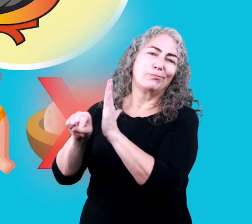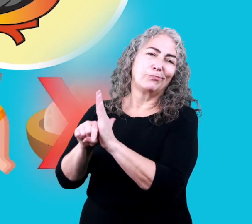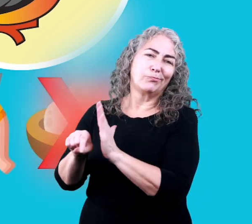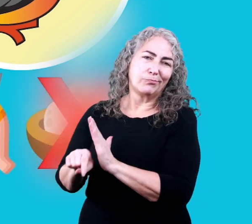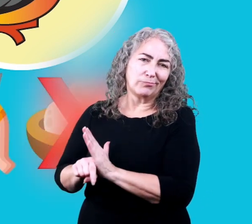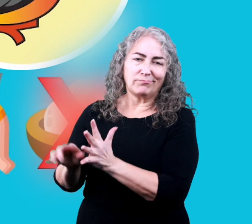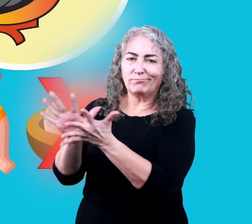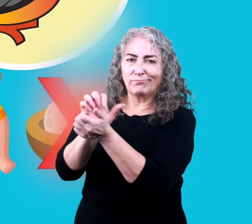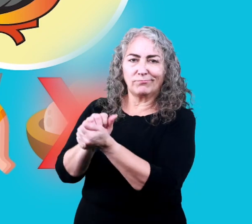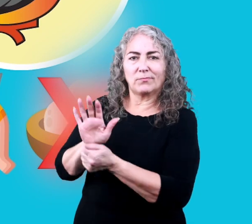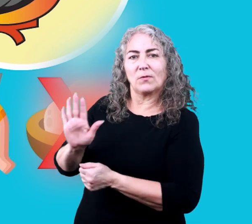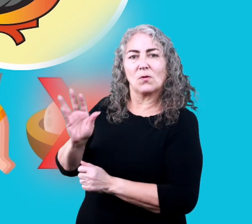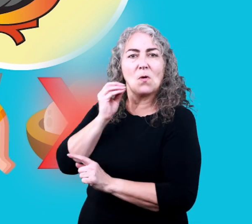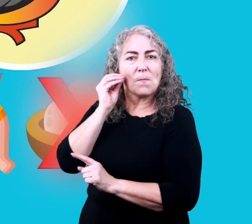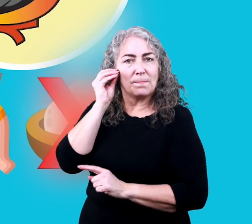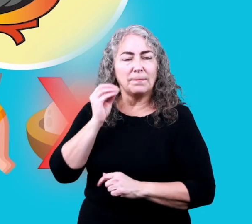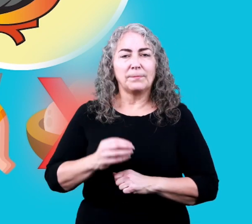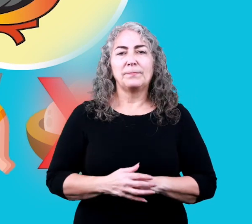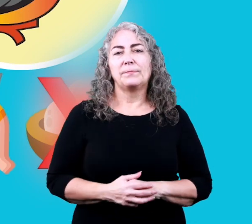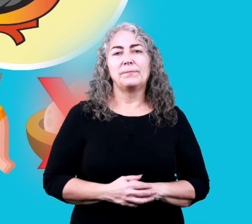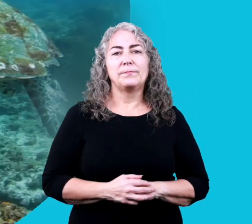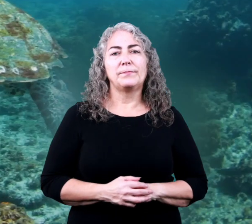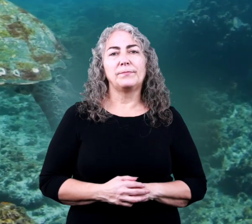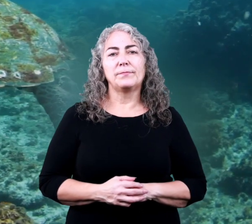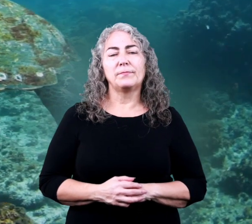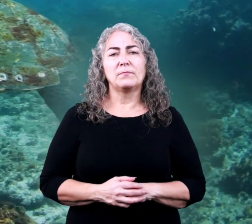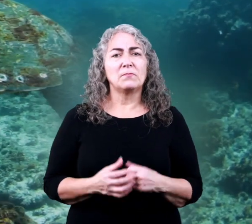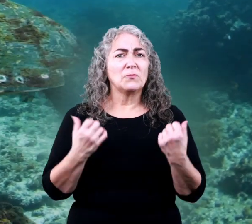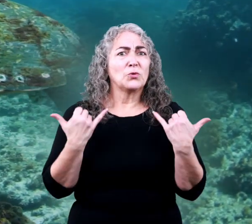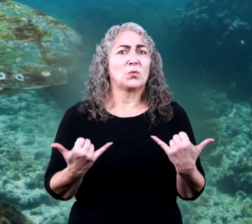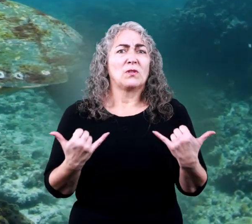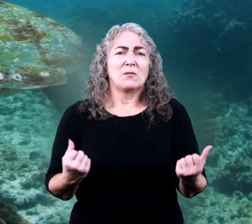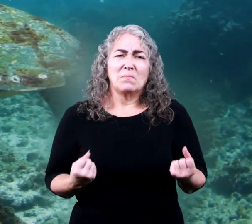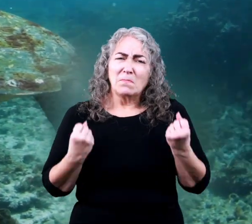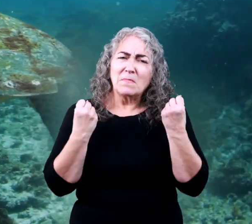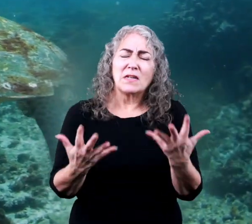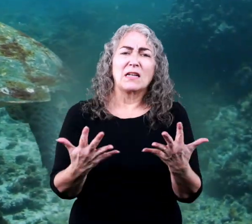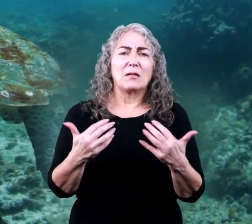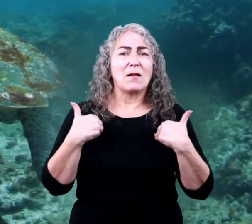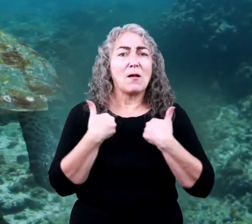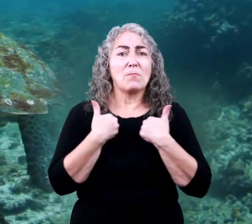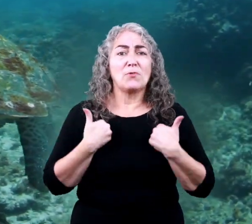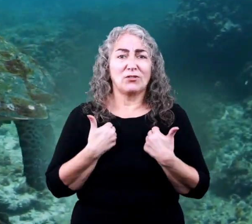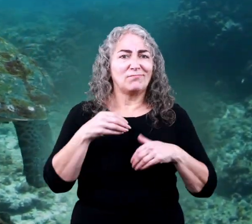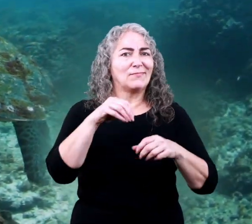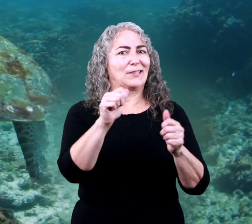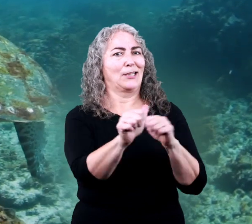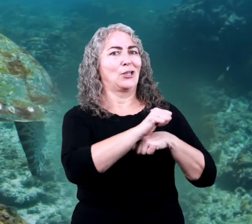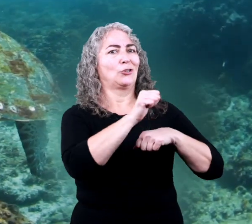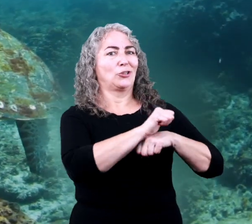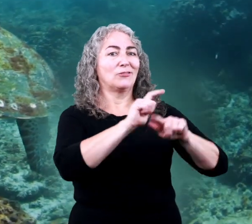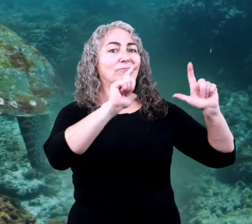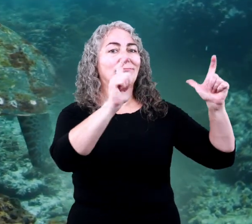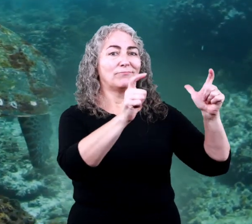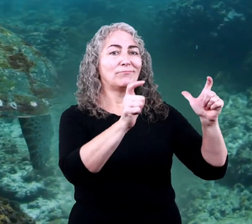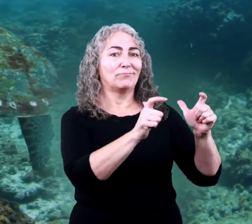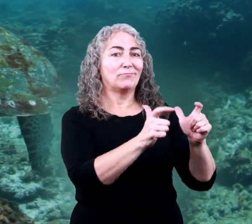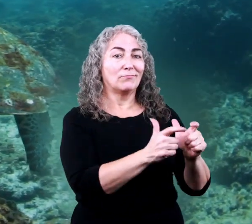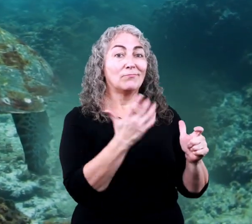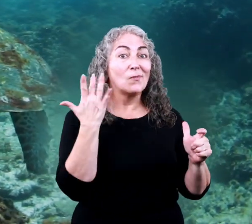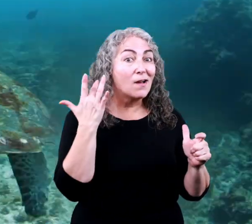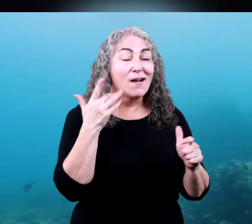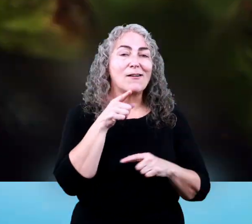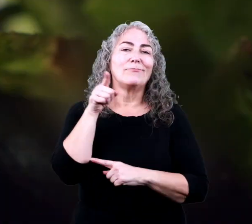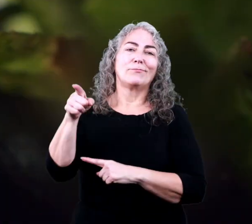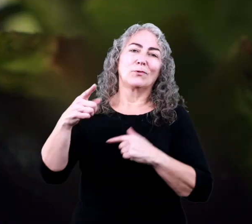with the destruction of its habitat today there are many animals that are in danger of becoming extinct